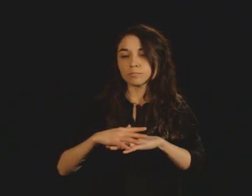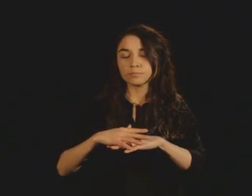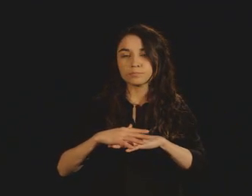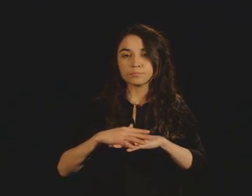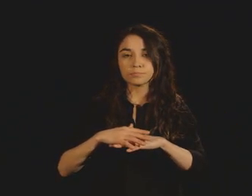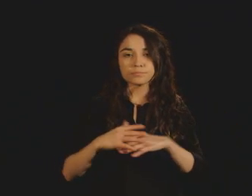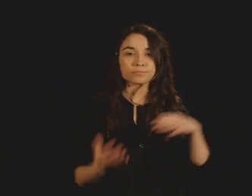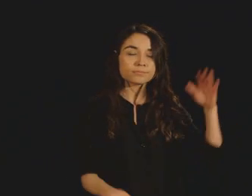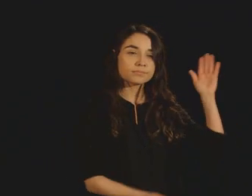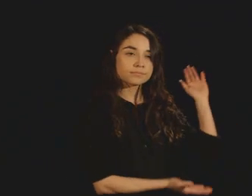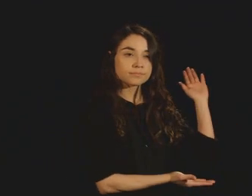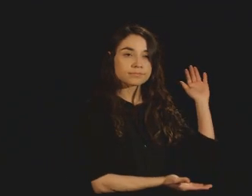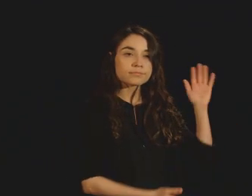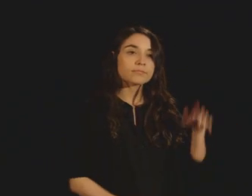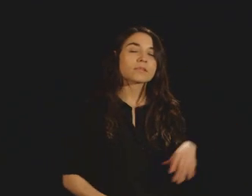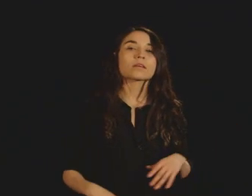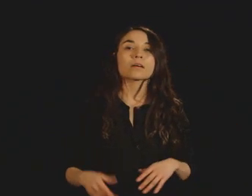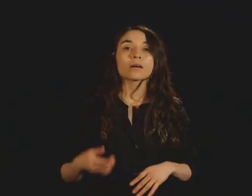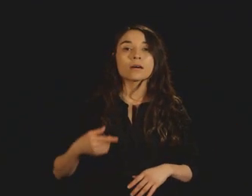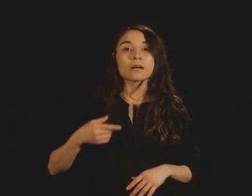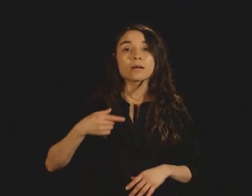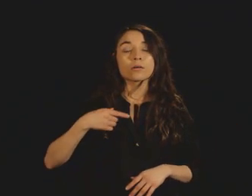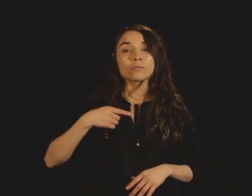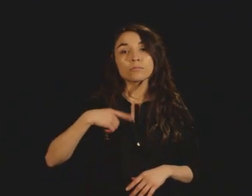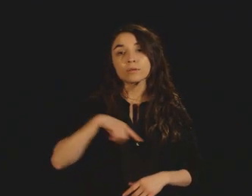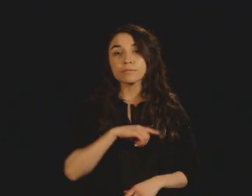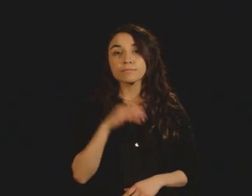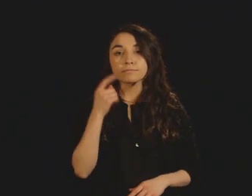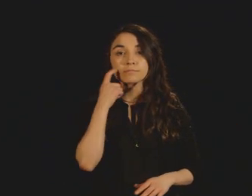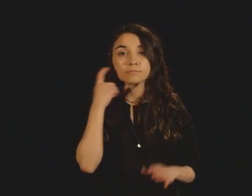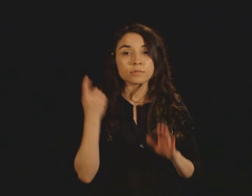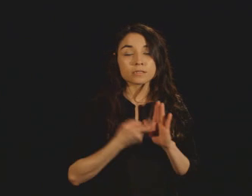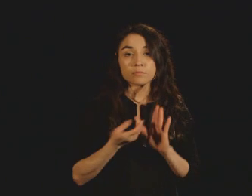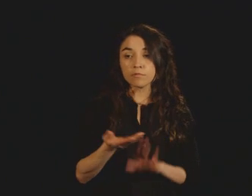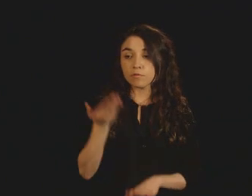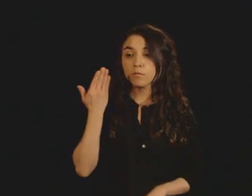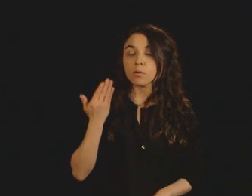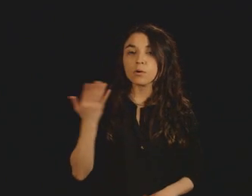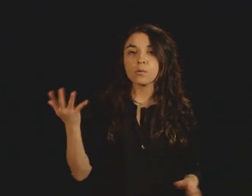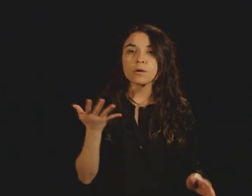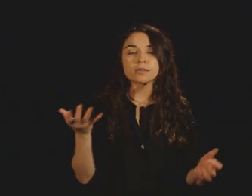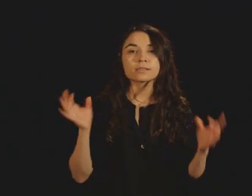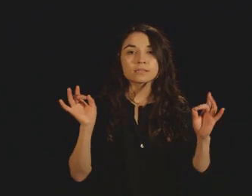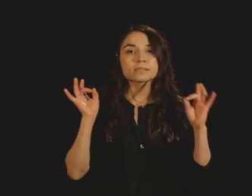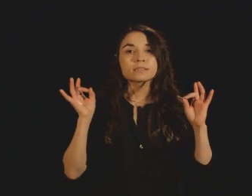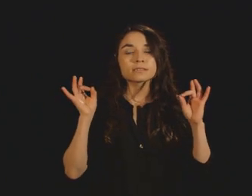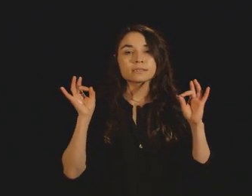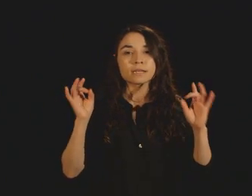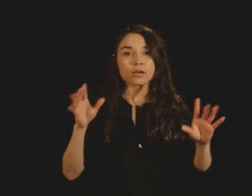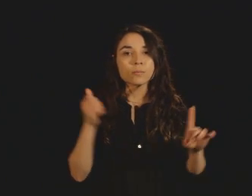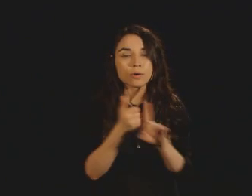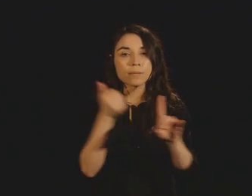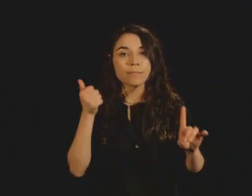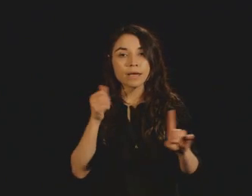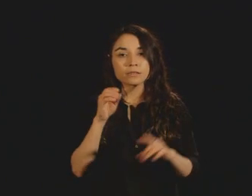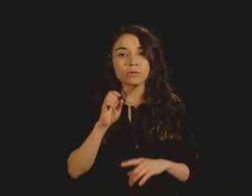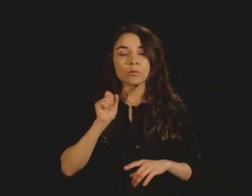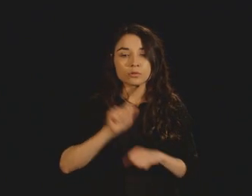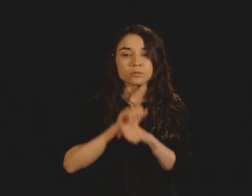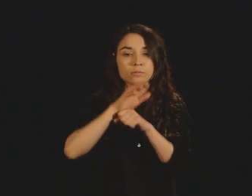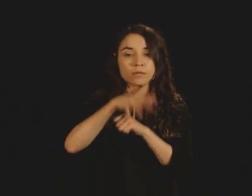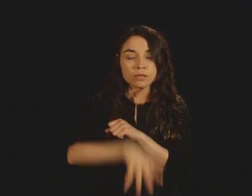Now we've all witnessed the horrific environmental impact of an oil spill. It's horrible